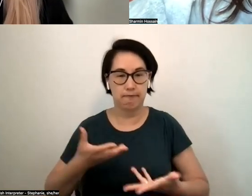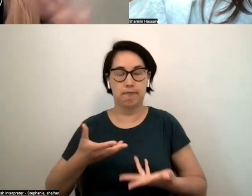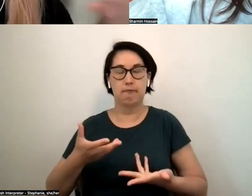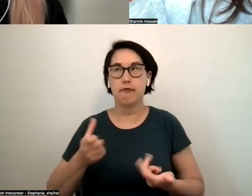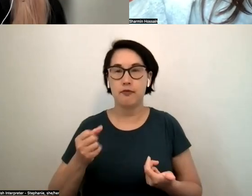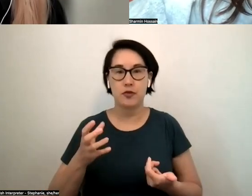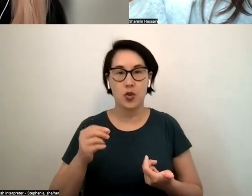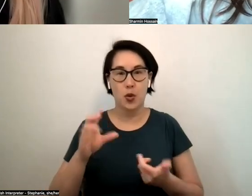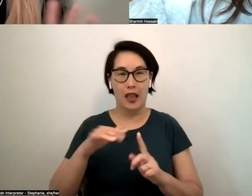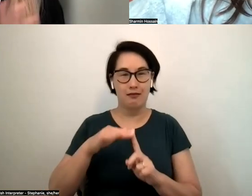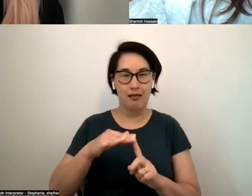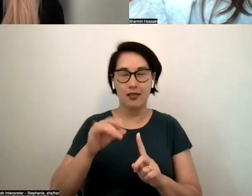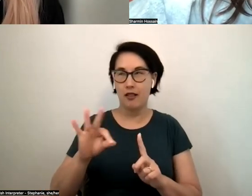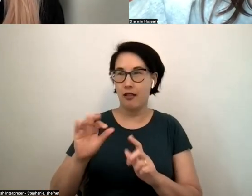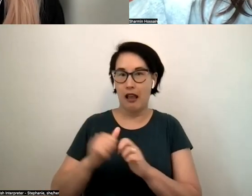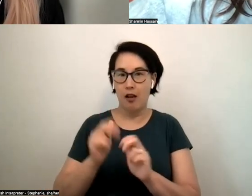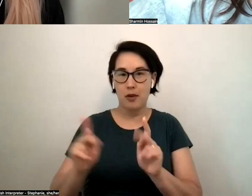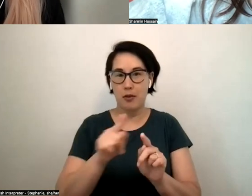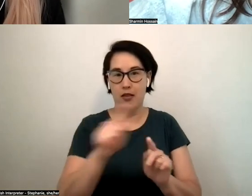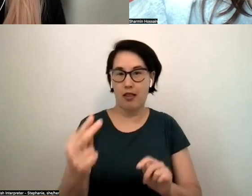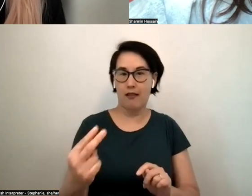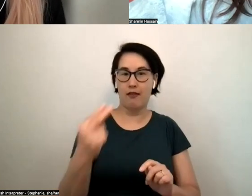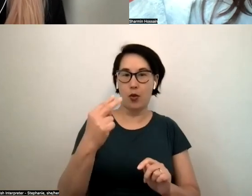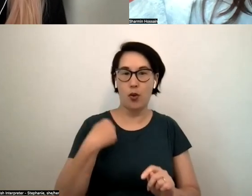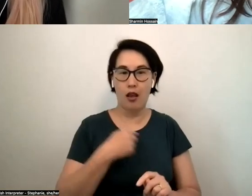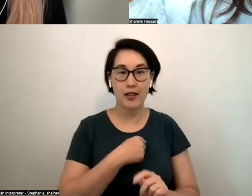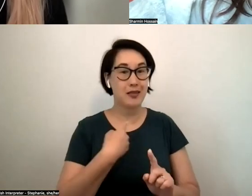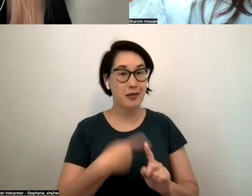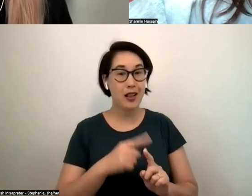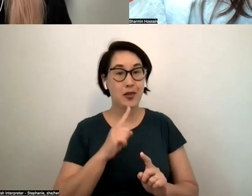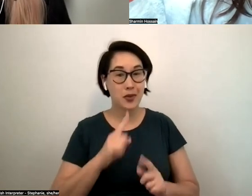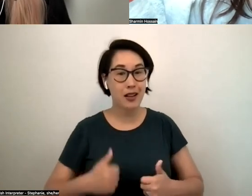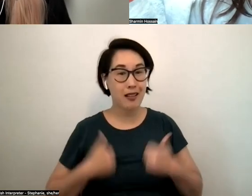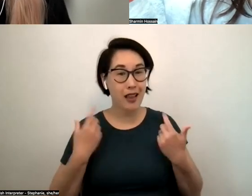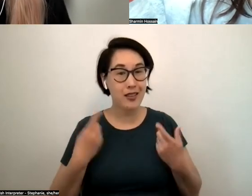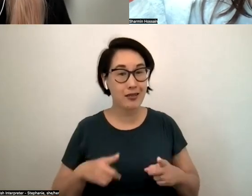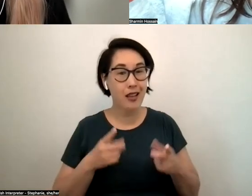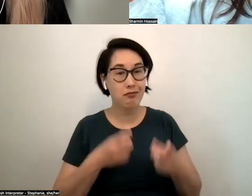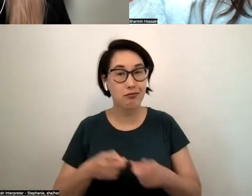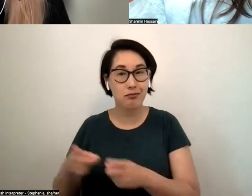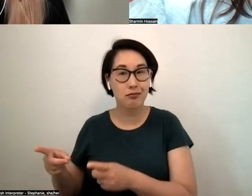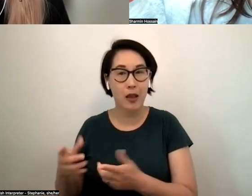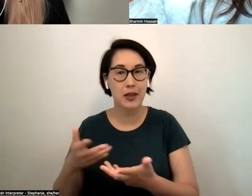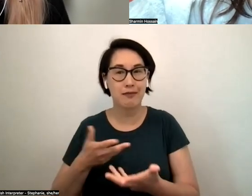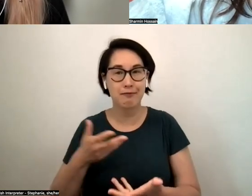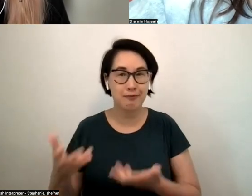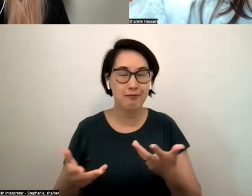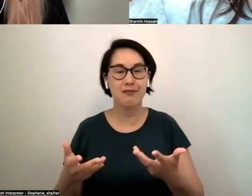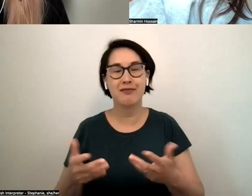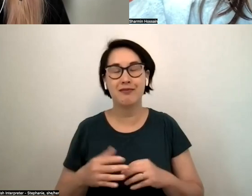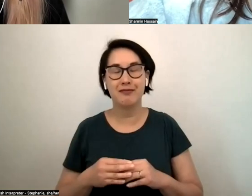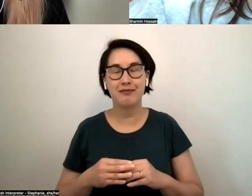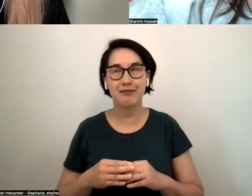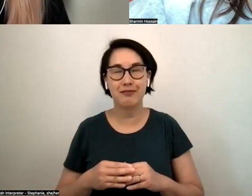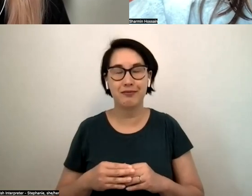we are being perceived but also real life events that have happened and so um yeah i think it's